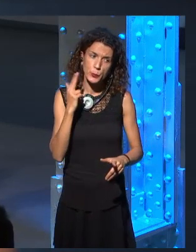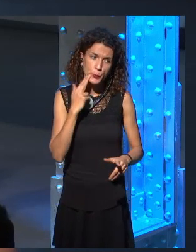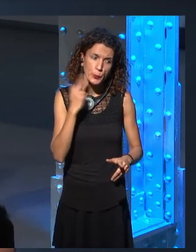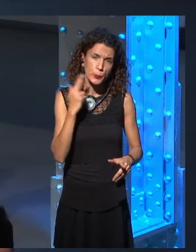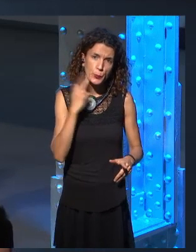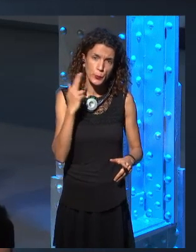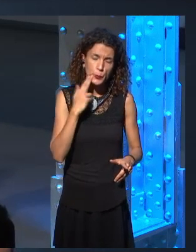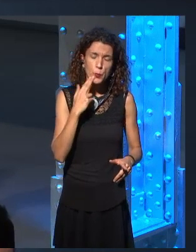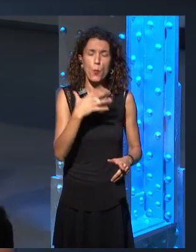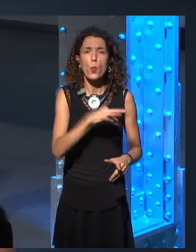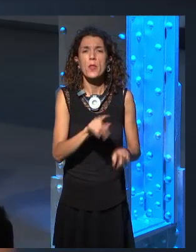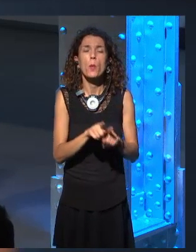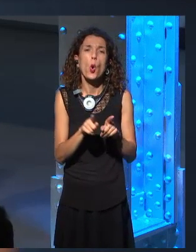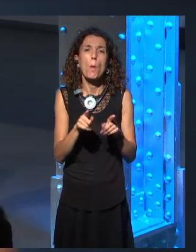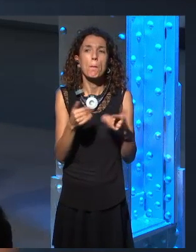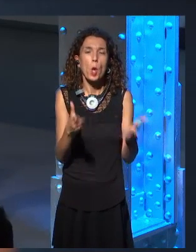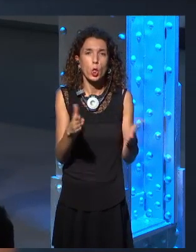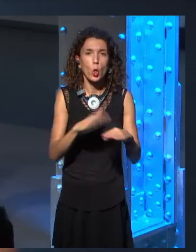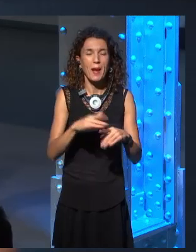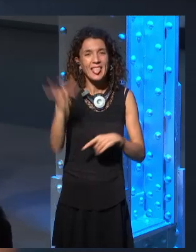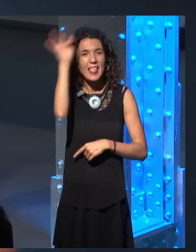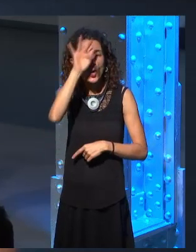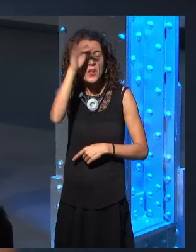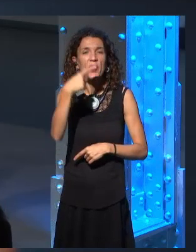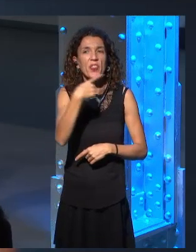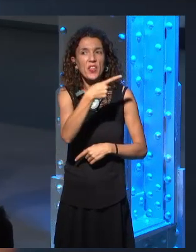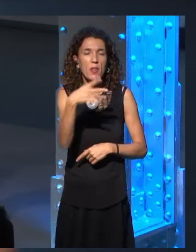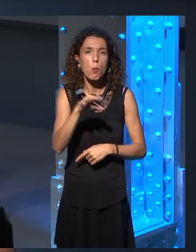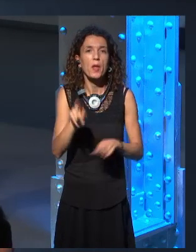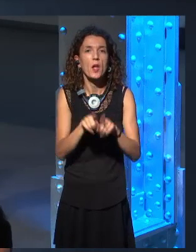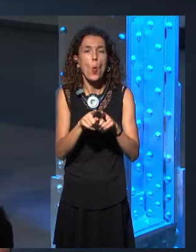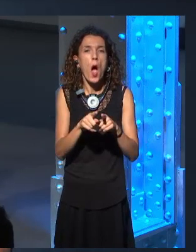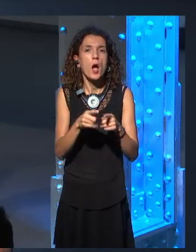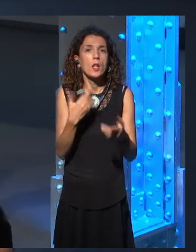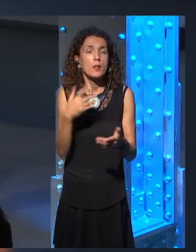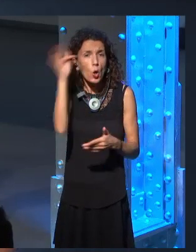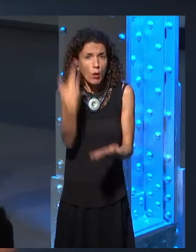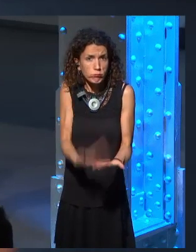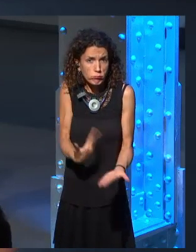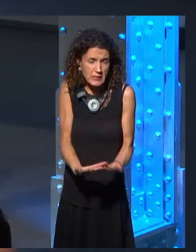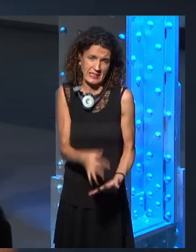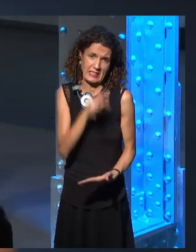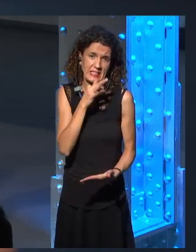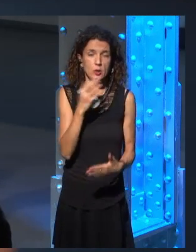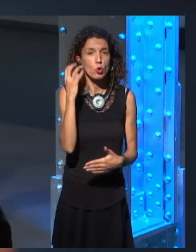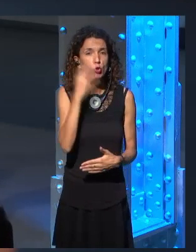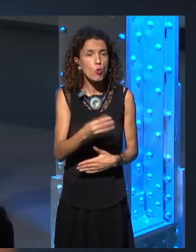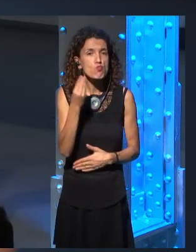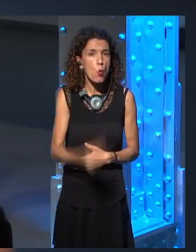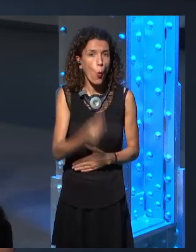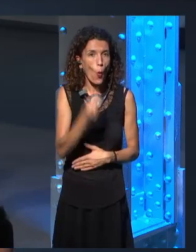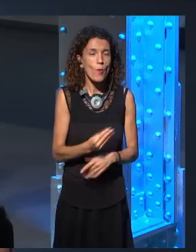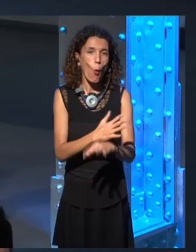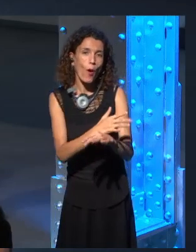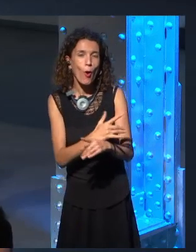to make any firm theories about what's going to happen because George is very good at sort of overturning your expectations. I, you know,